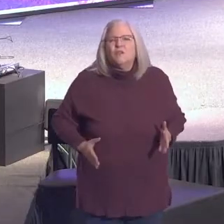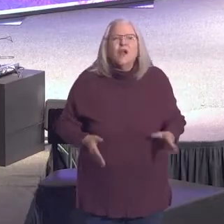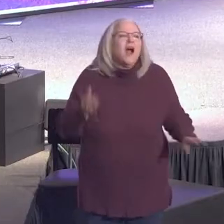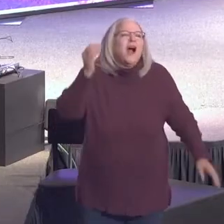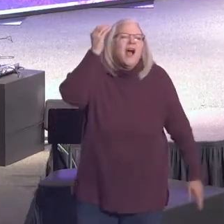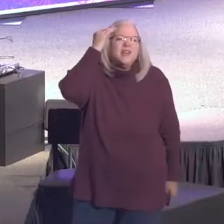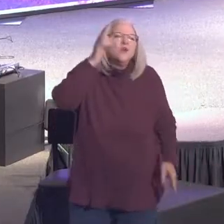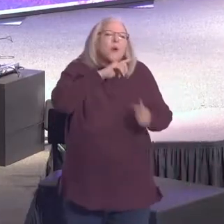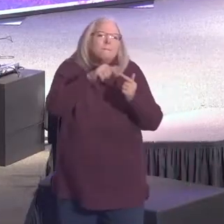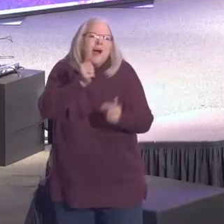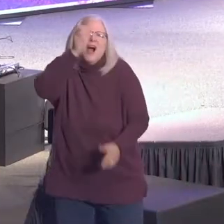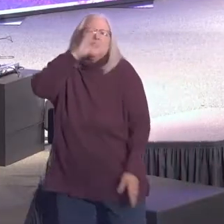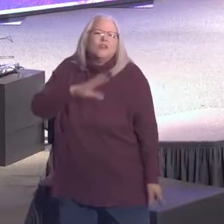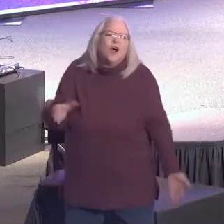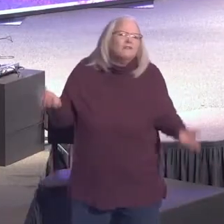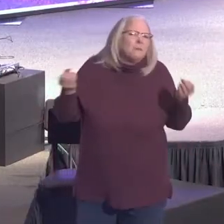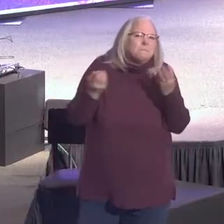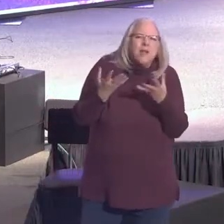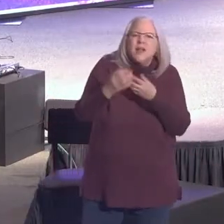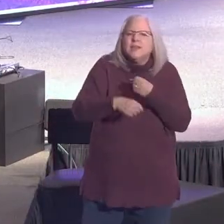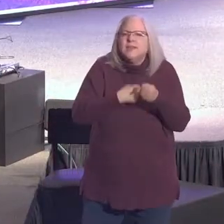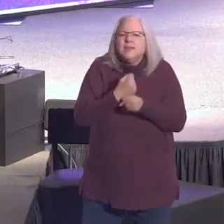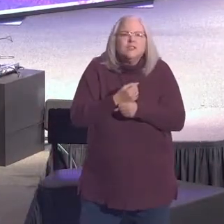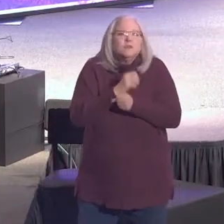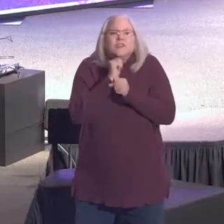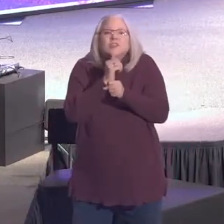about God for many years but I really didn't know God.